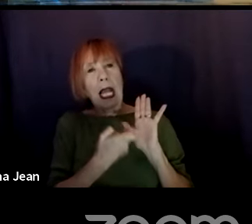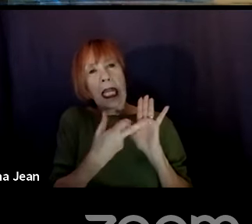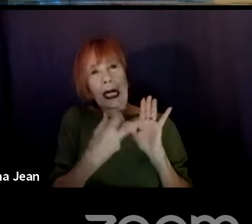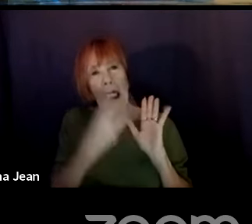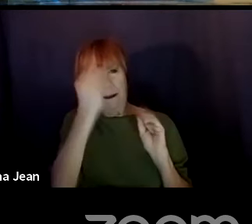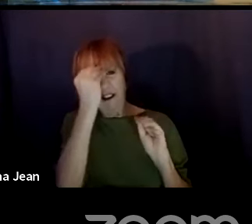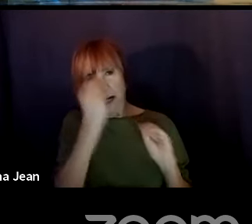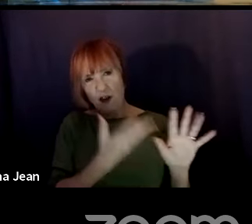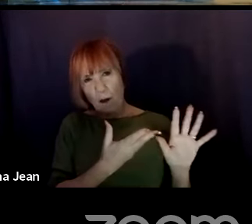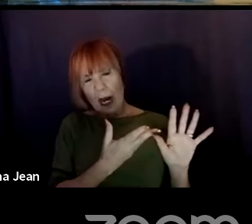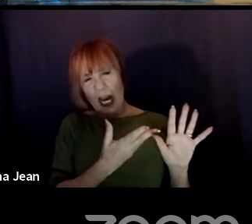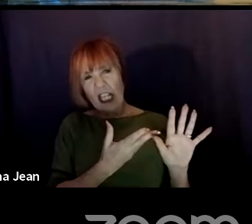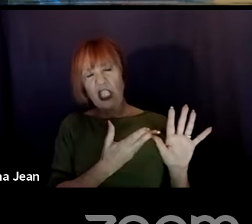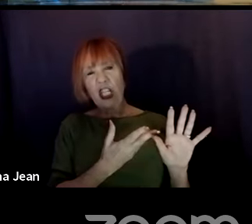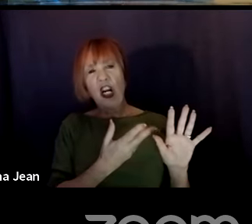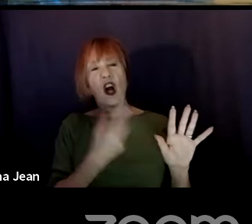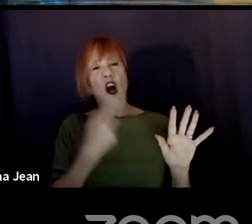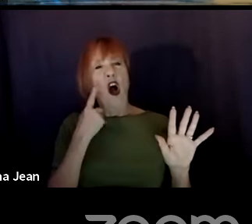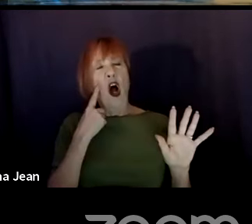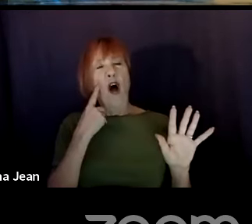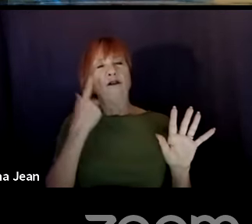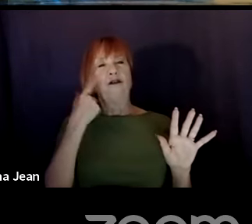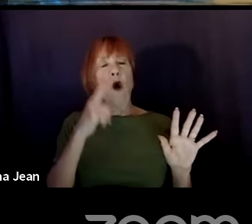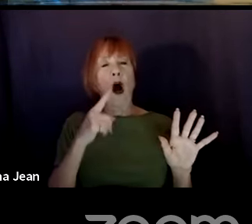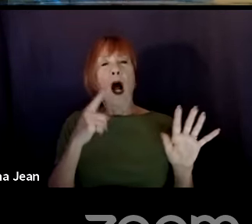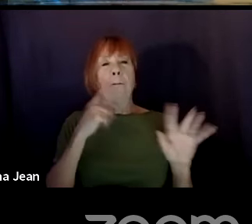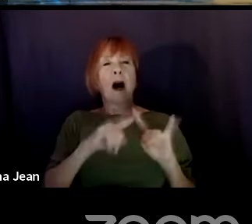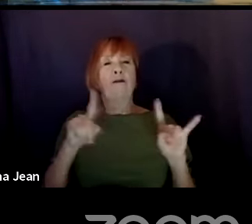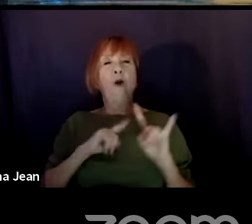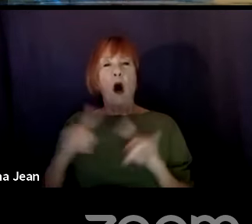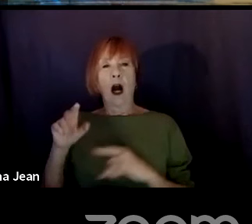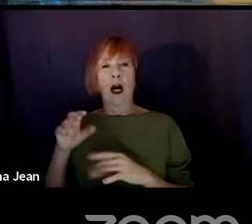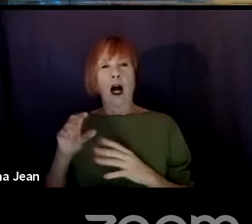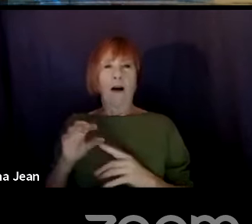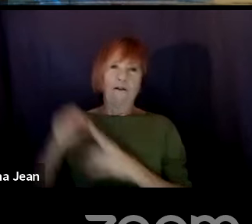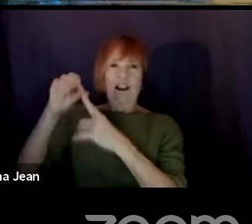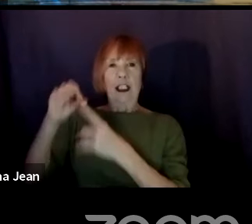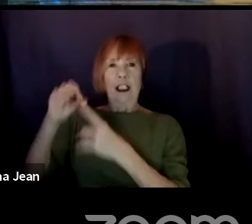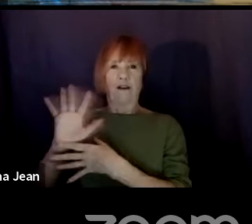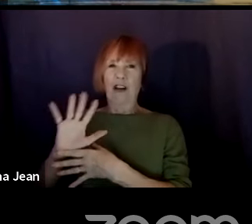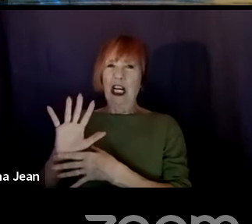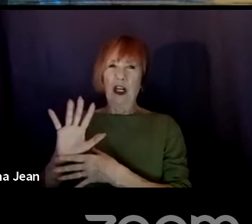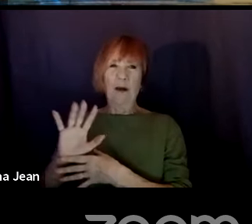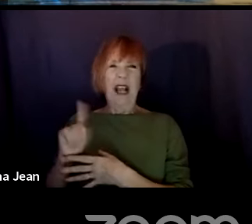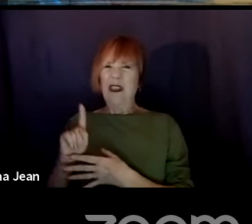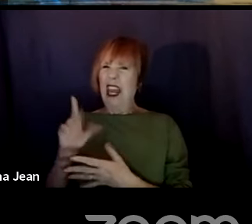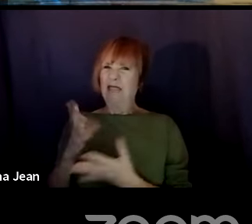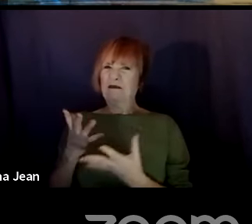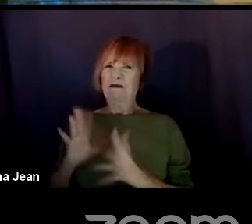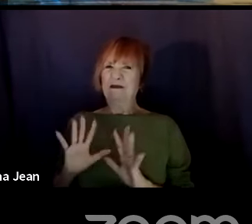information that, for features, they sort of shy away from, you know.